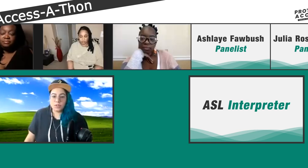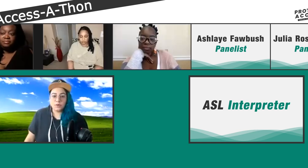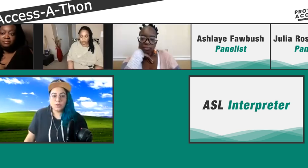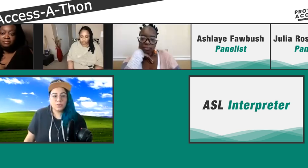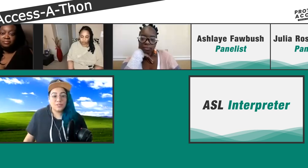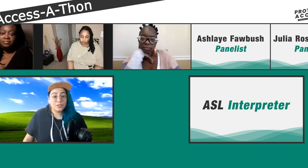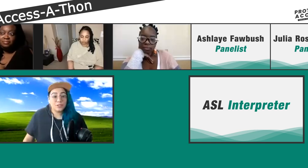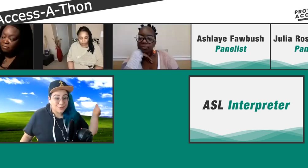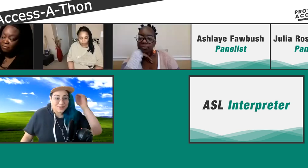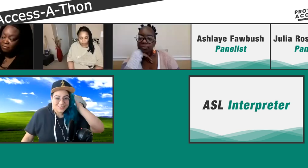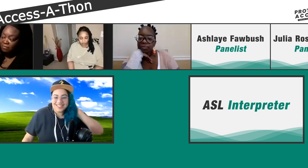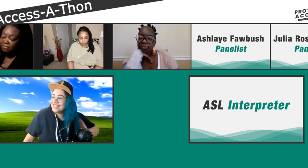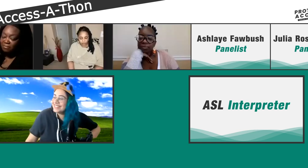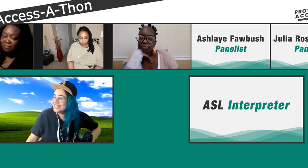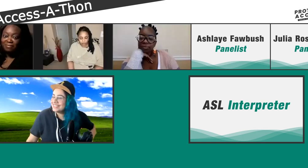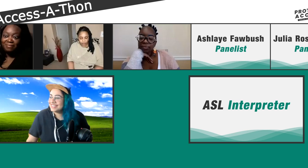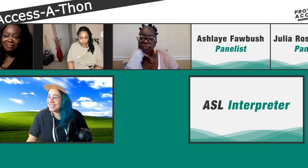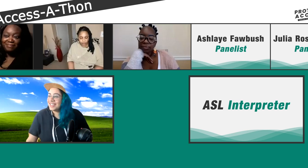Here we go with questions, I suppose.